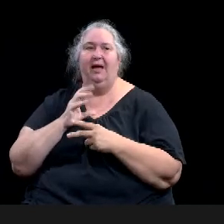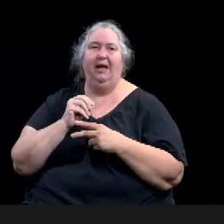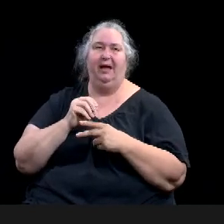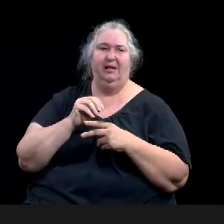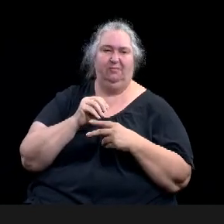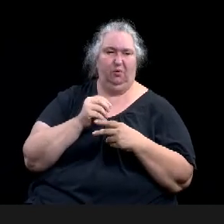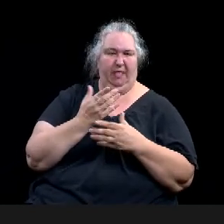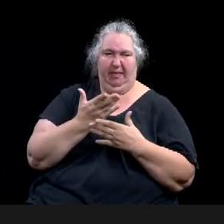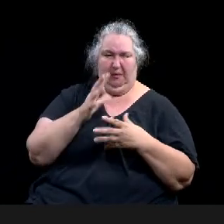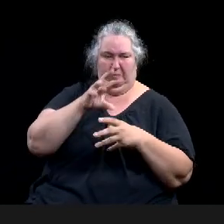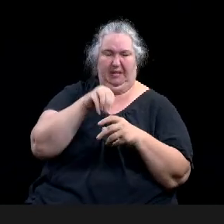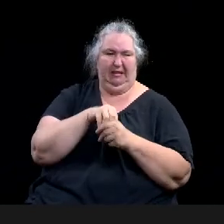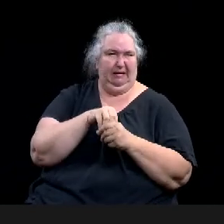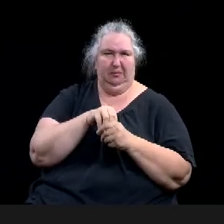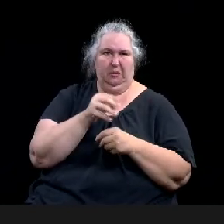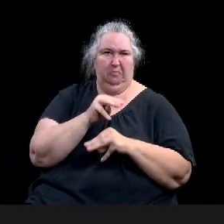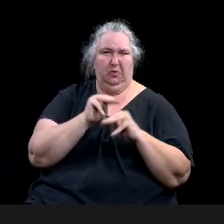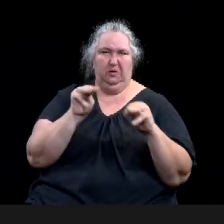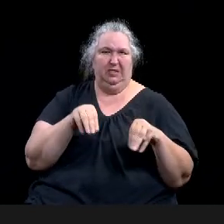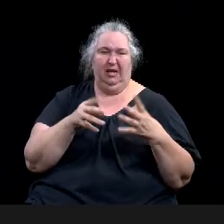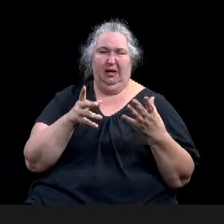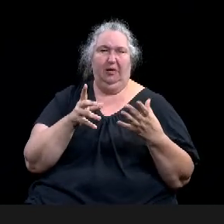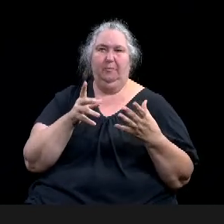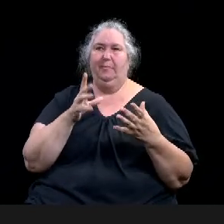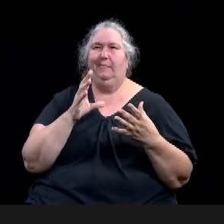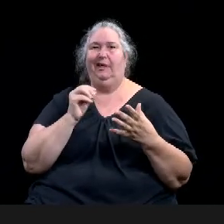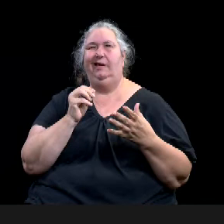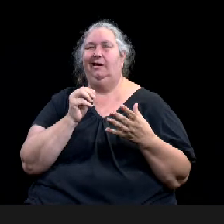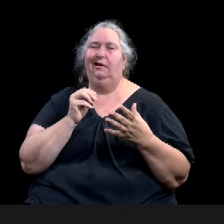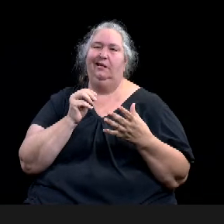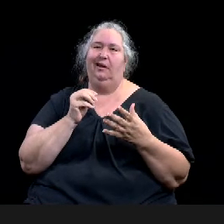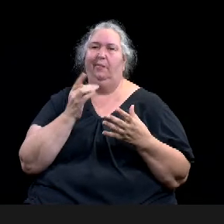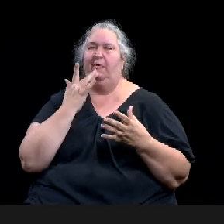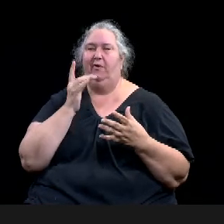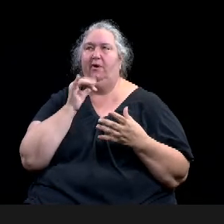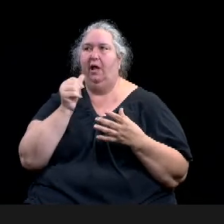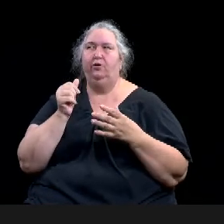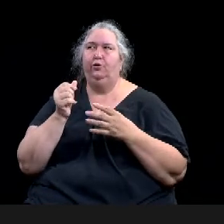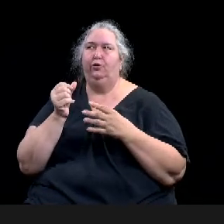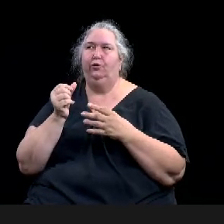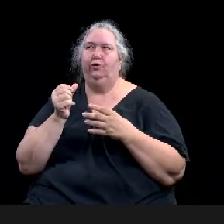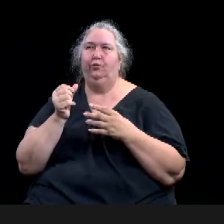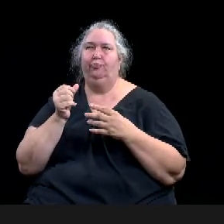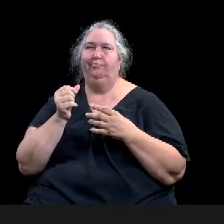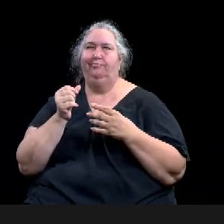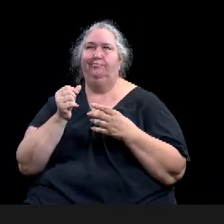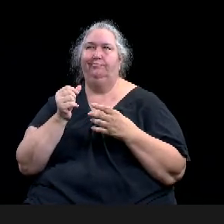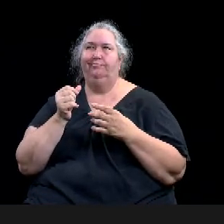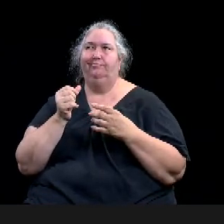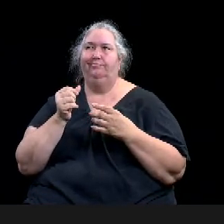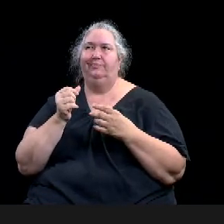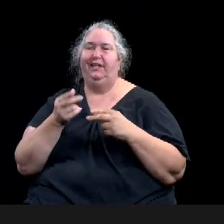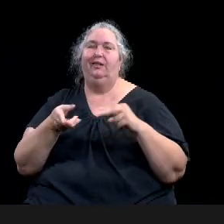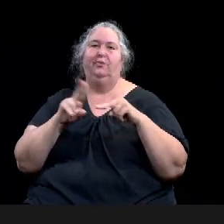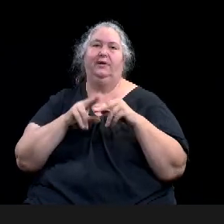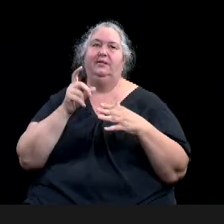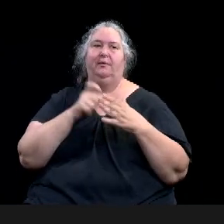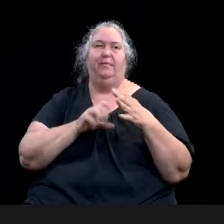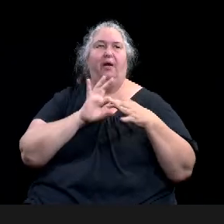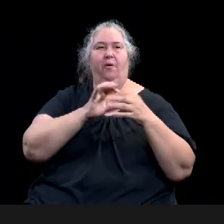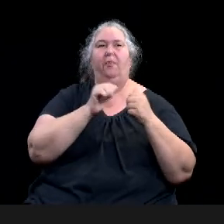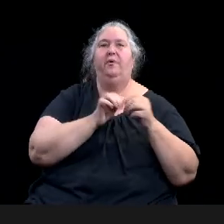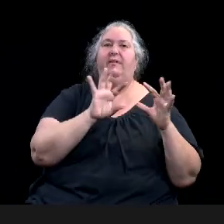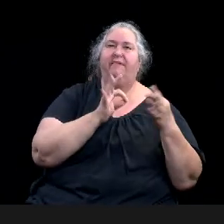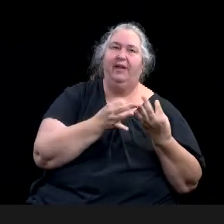from the market. So our, our scenario also examined the possibility of reallocating the knock center as an exhibit